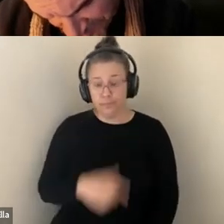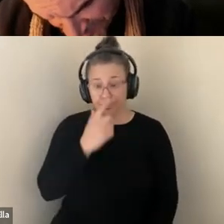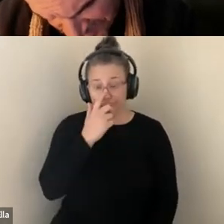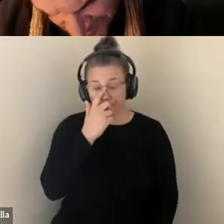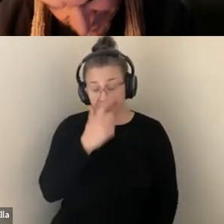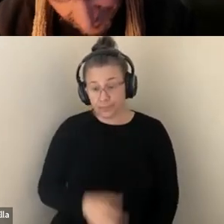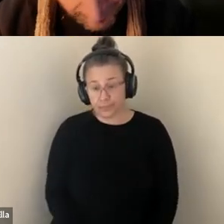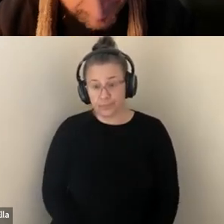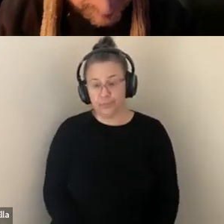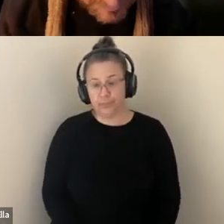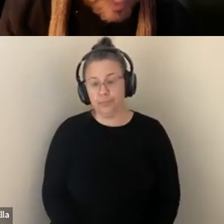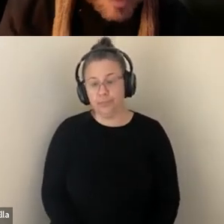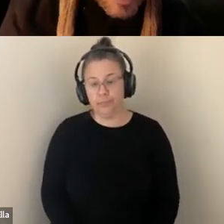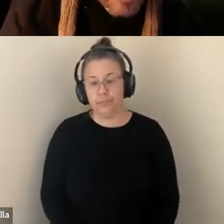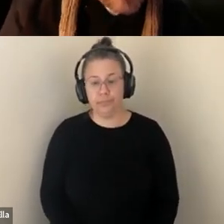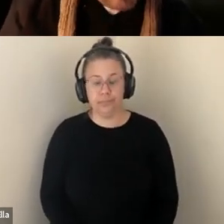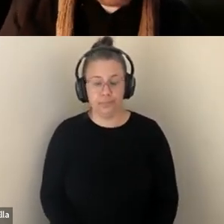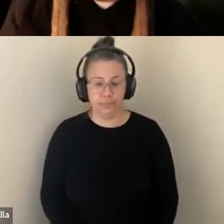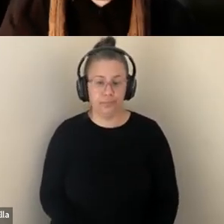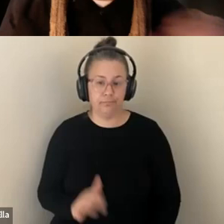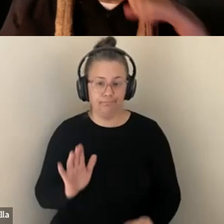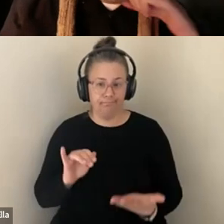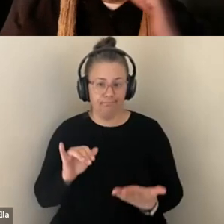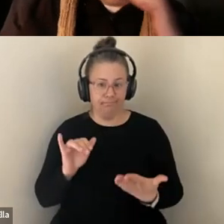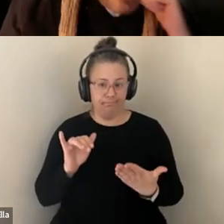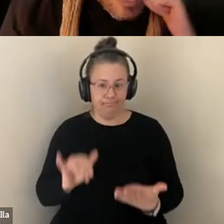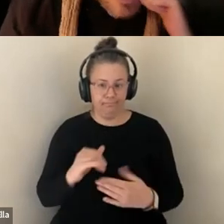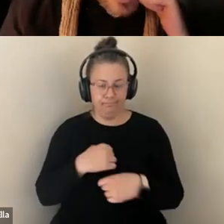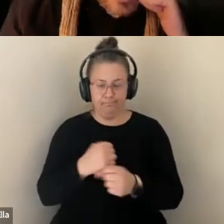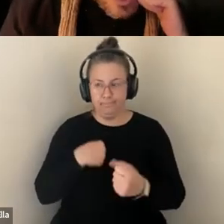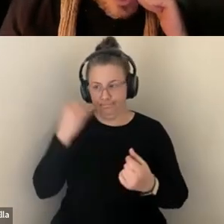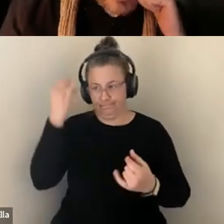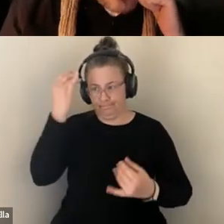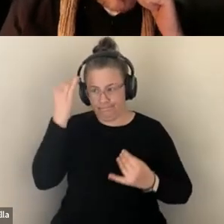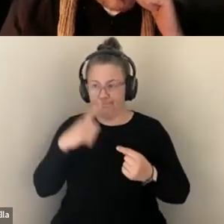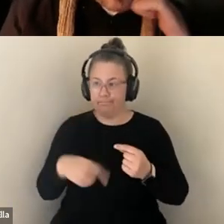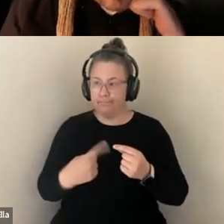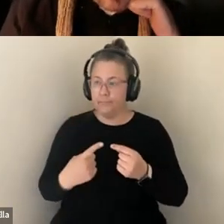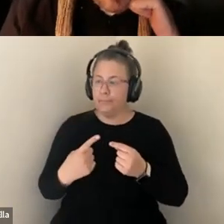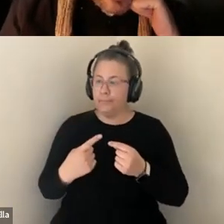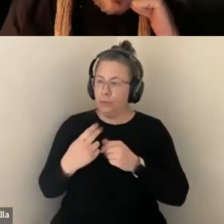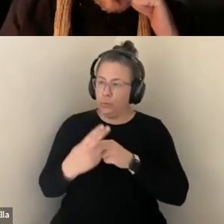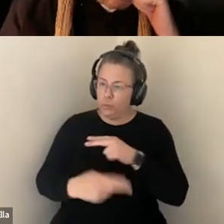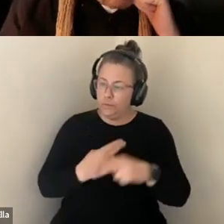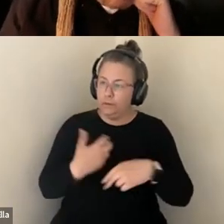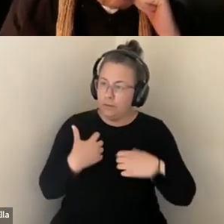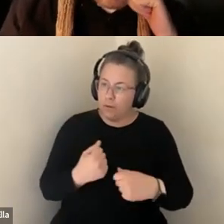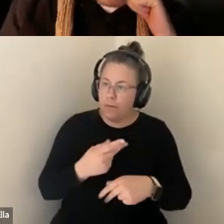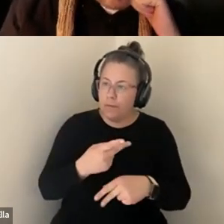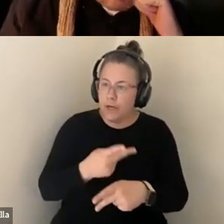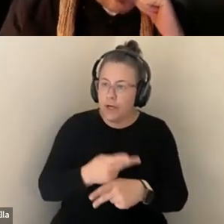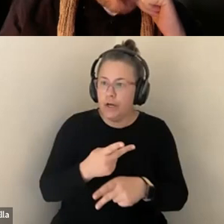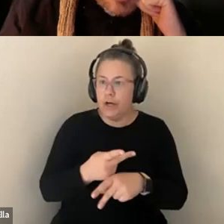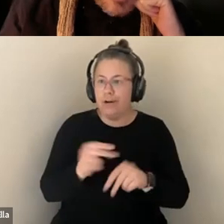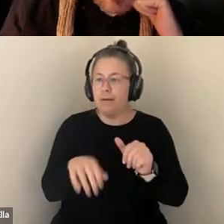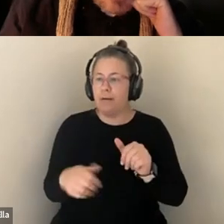TO MIND CONVERSATIONS ABOUT UNIVERSAL HEALTH CARE AND OTHER SORTS OF THINGS THAT ARE EVEN LARGER